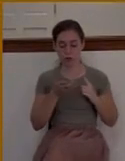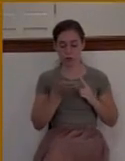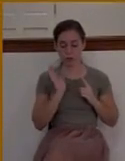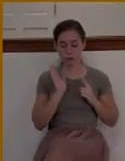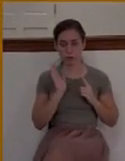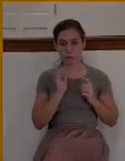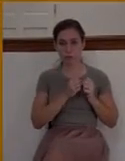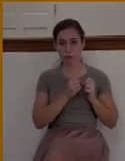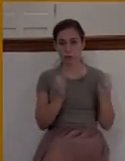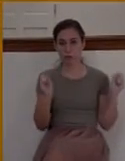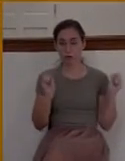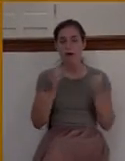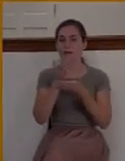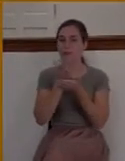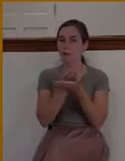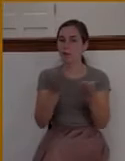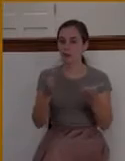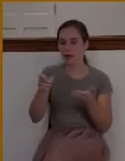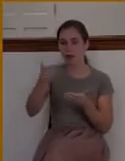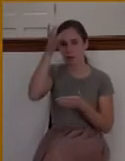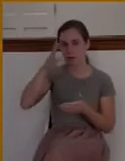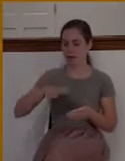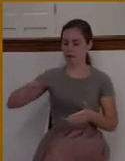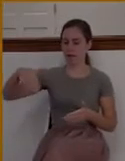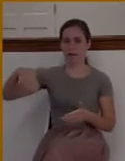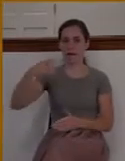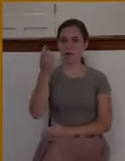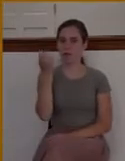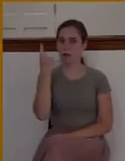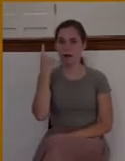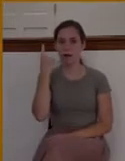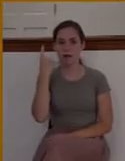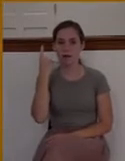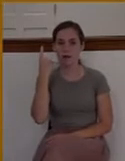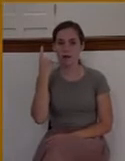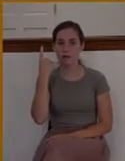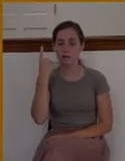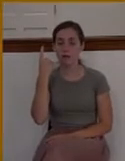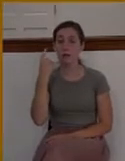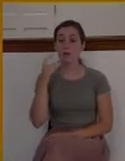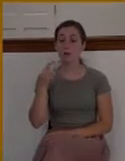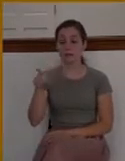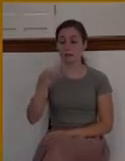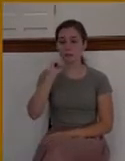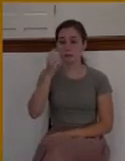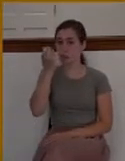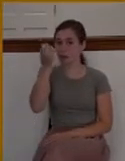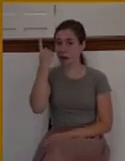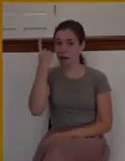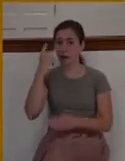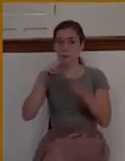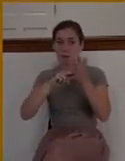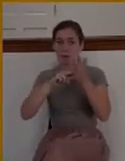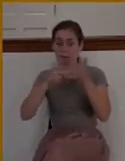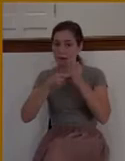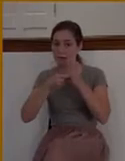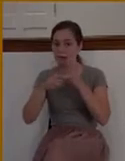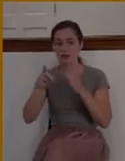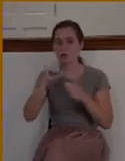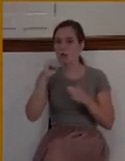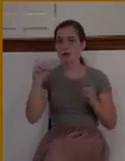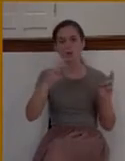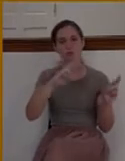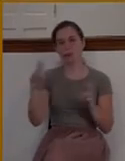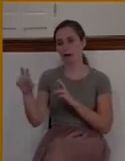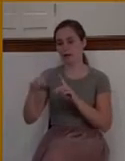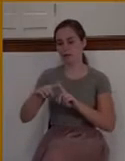understand, that he didn't grasp. And so, therefore, since he didn't understand these things, he wasn't ready to